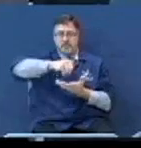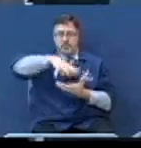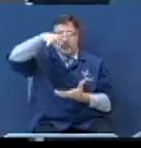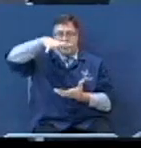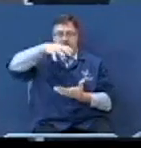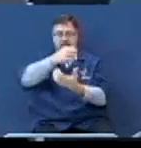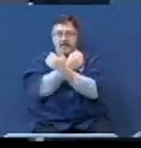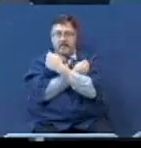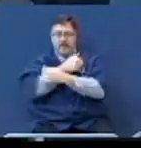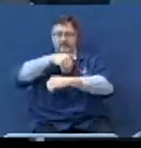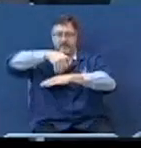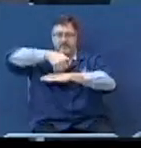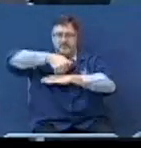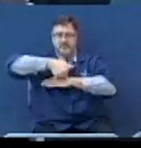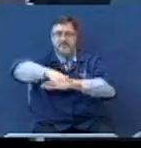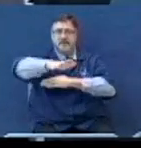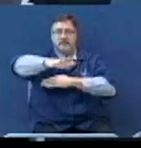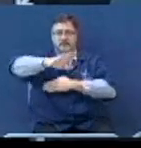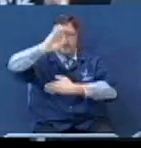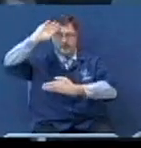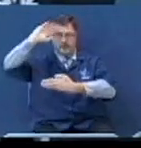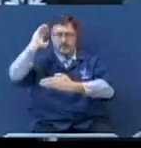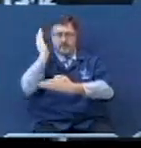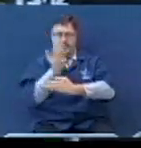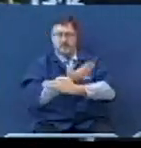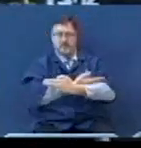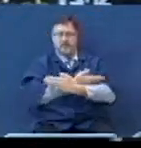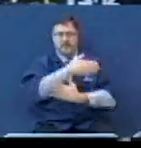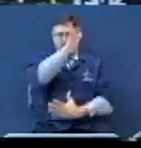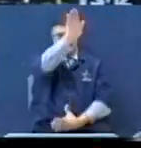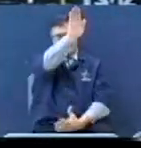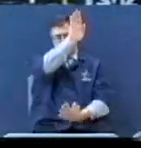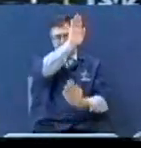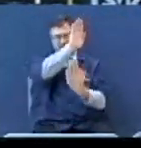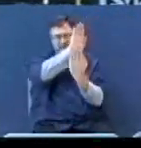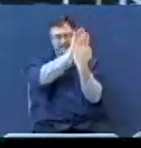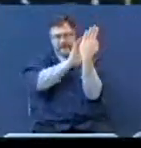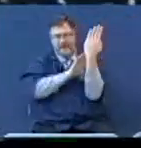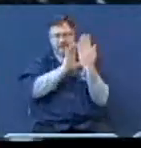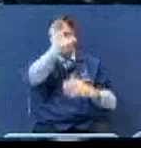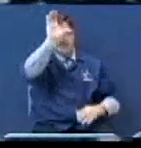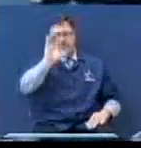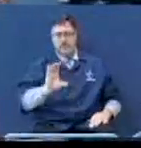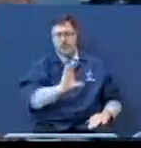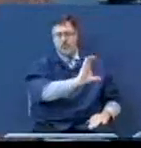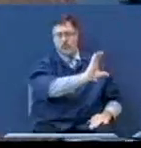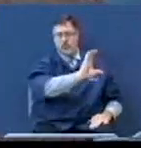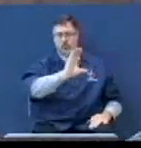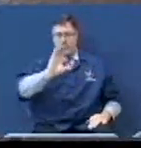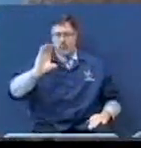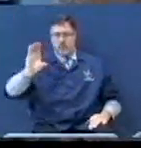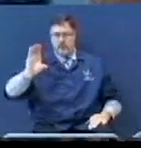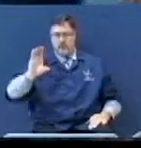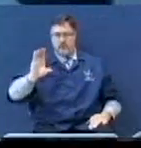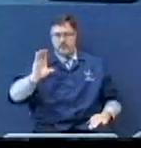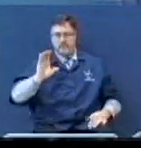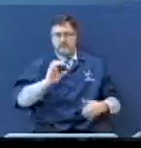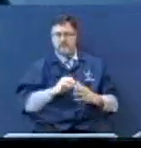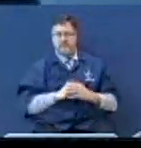sit his son to face that disrepute. It could have been you.